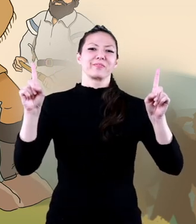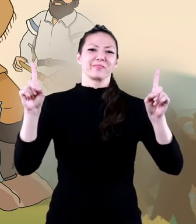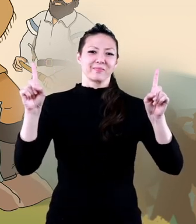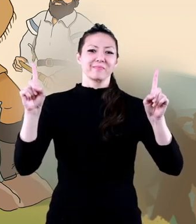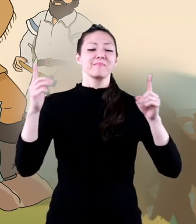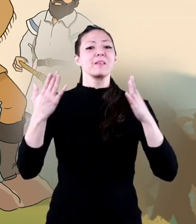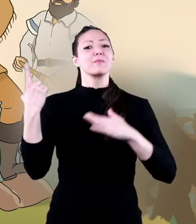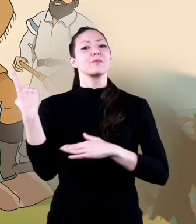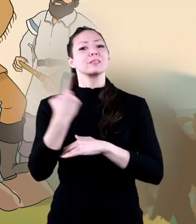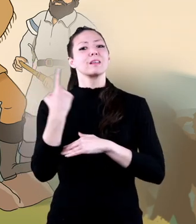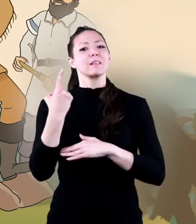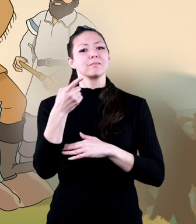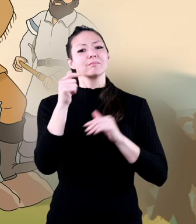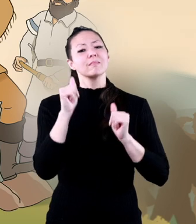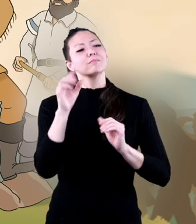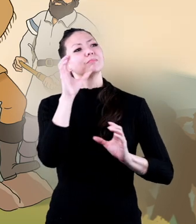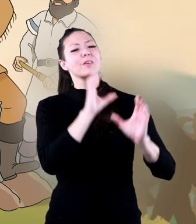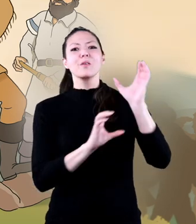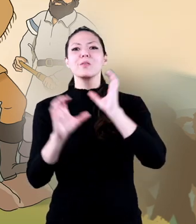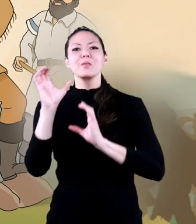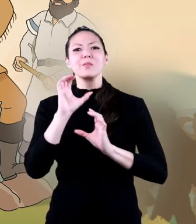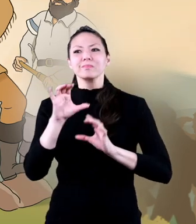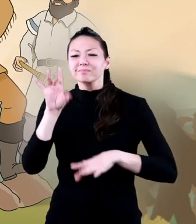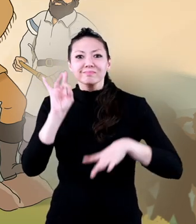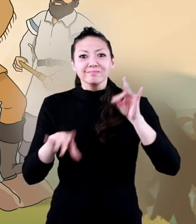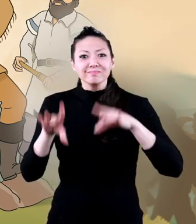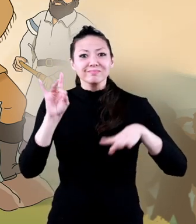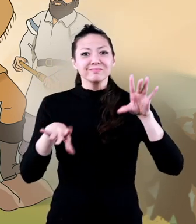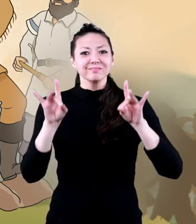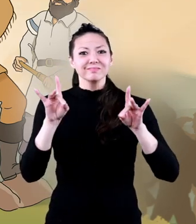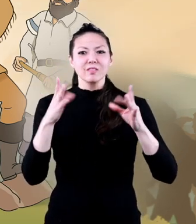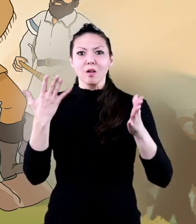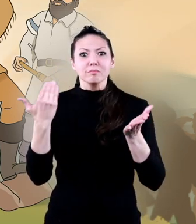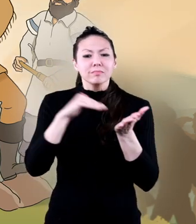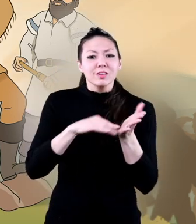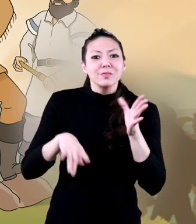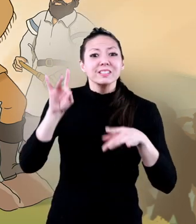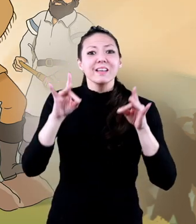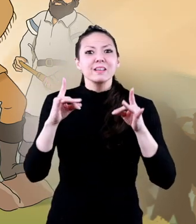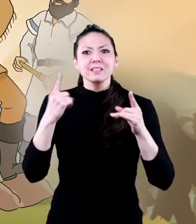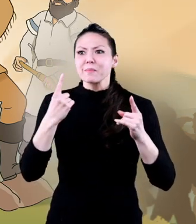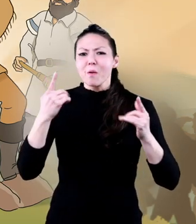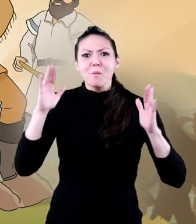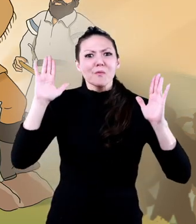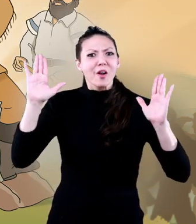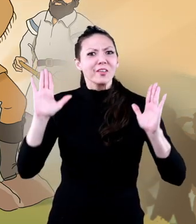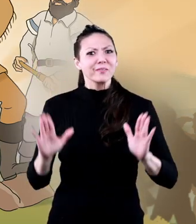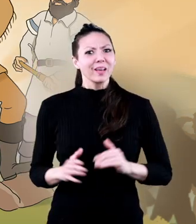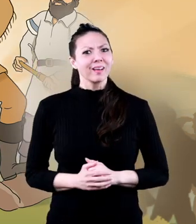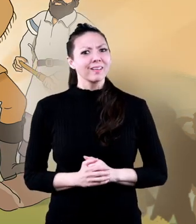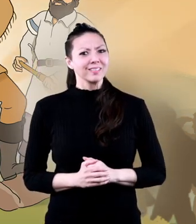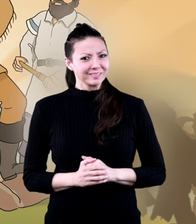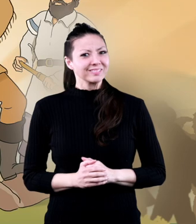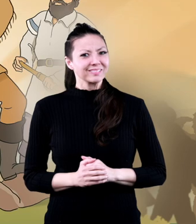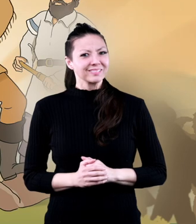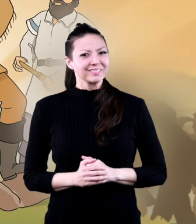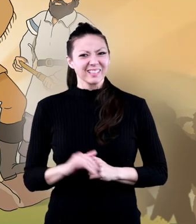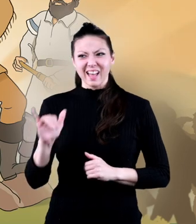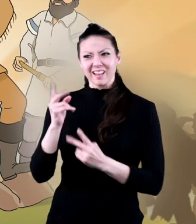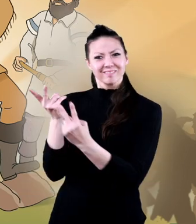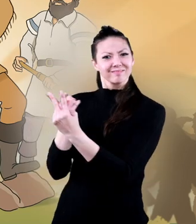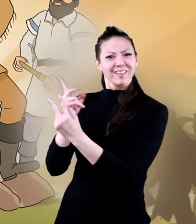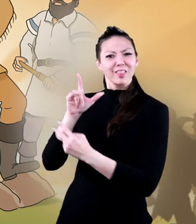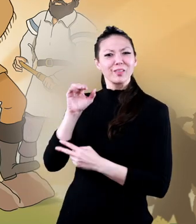successful. Maybe one day you can explore and discover, or rediscover, something wonderful.